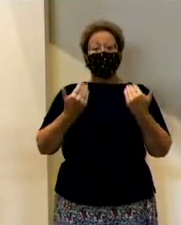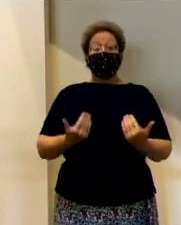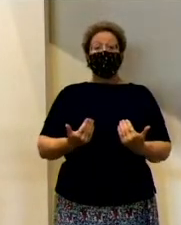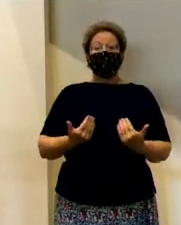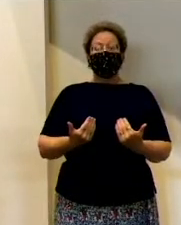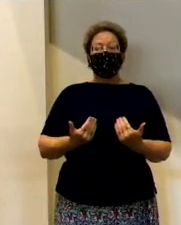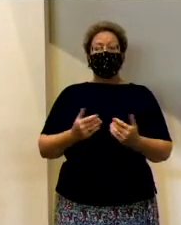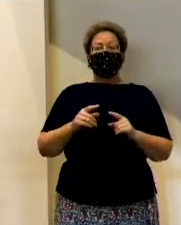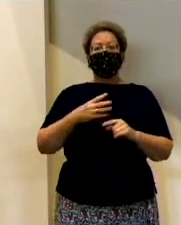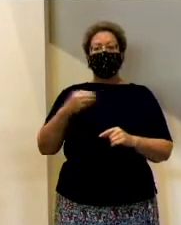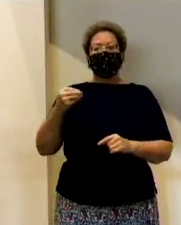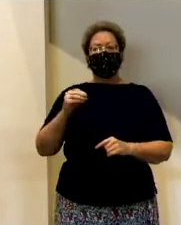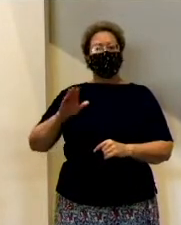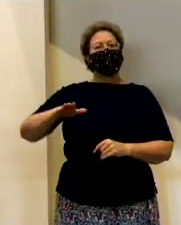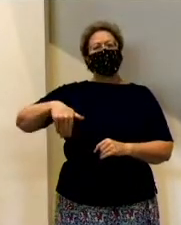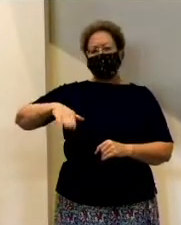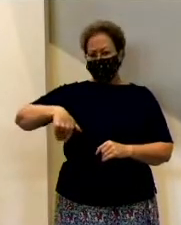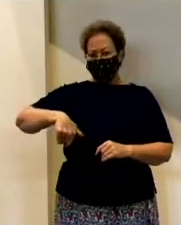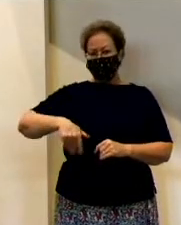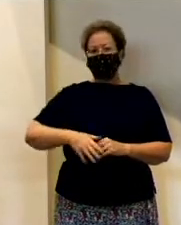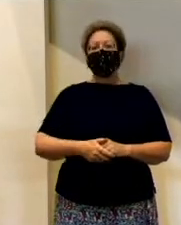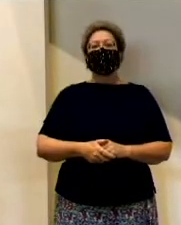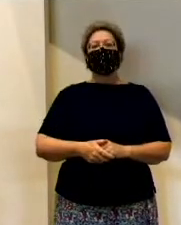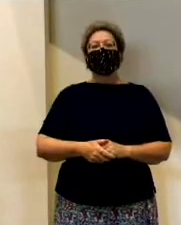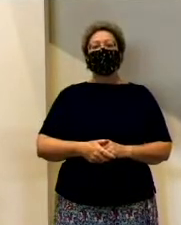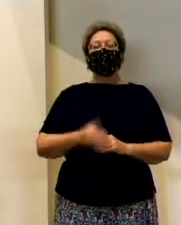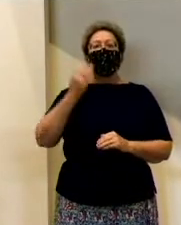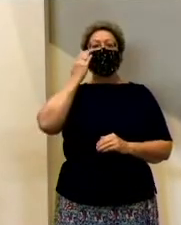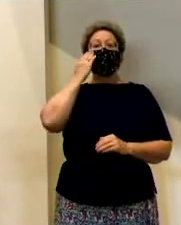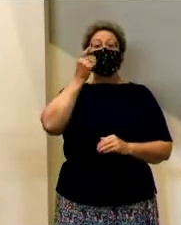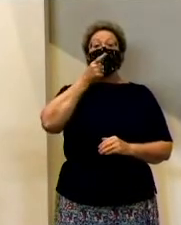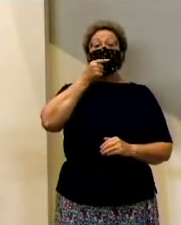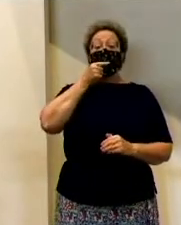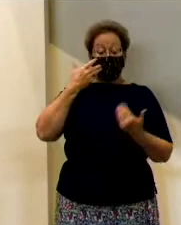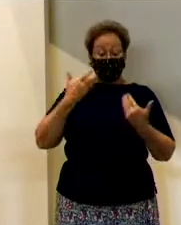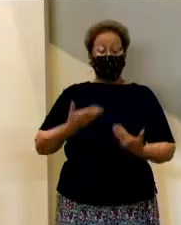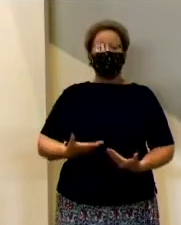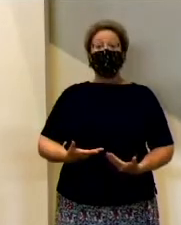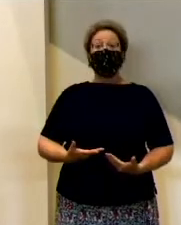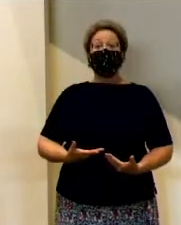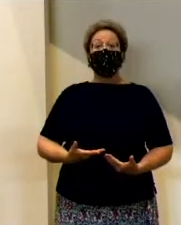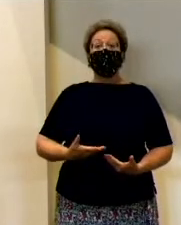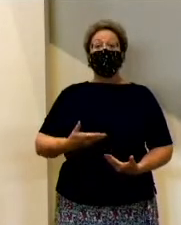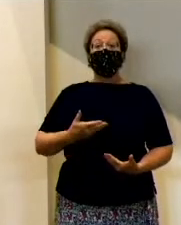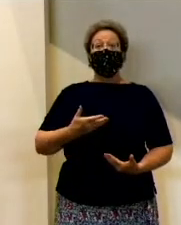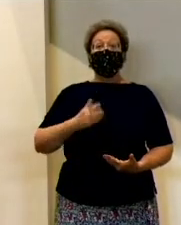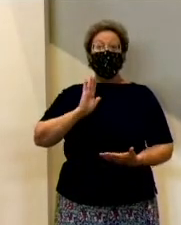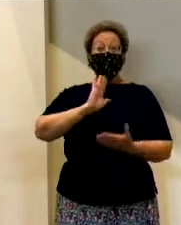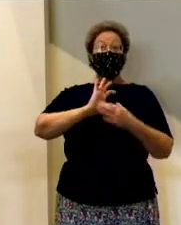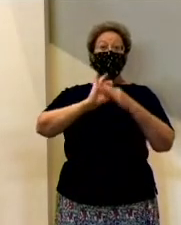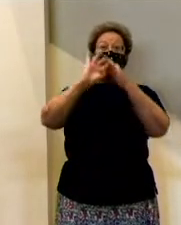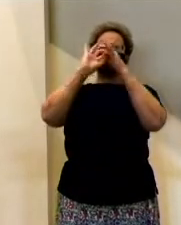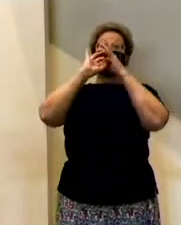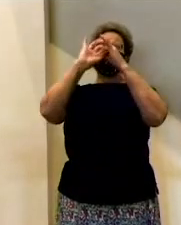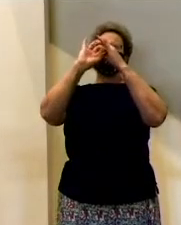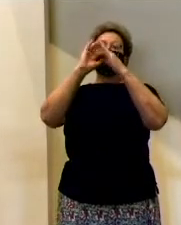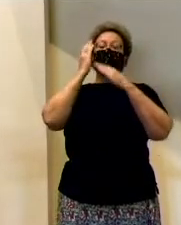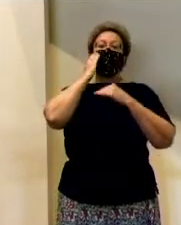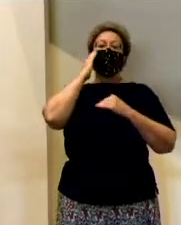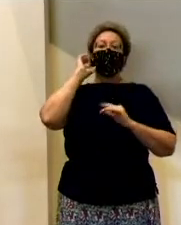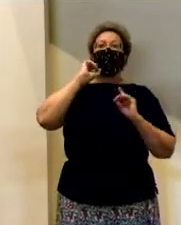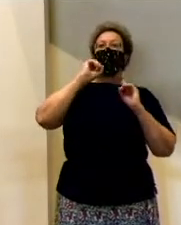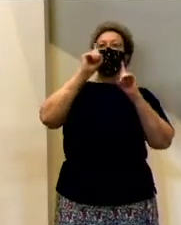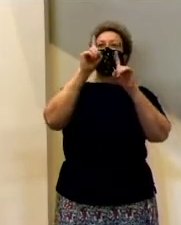not yet. And that's okay because we know who we are, we know whose we are, and we know where we're going.